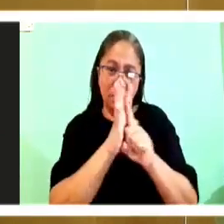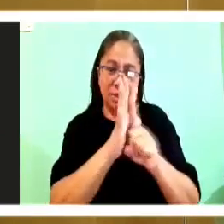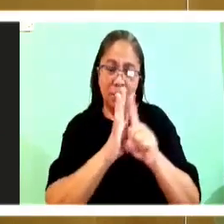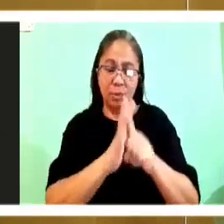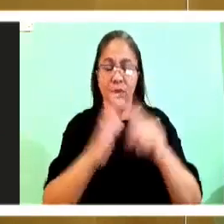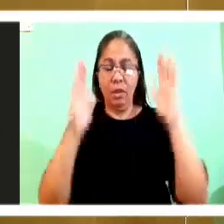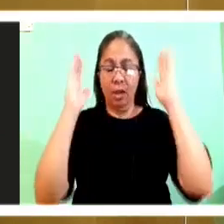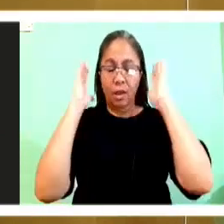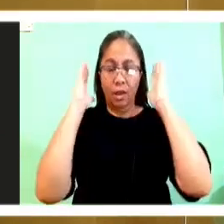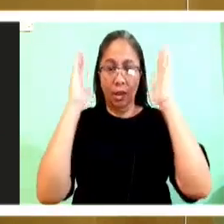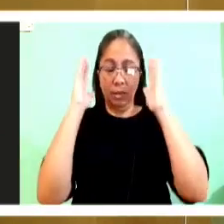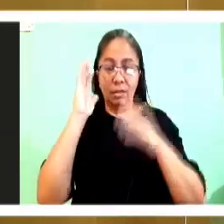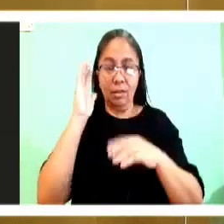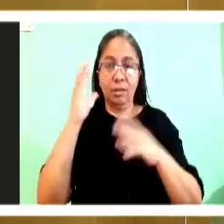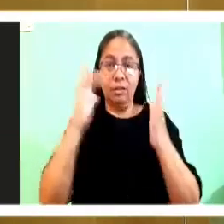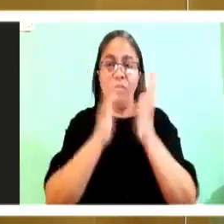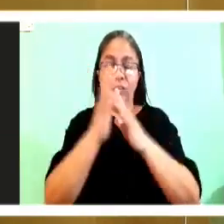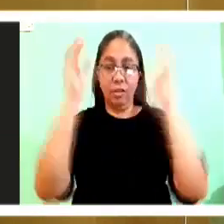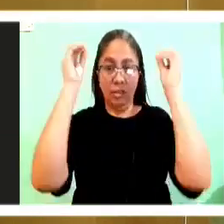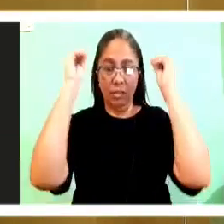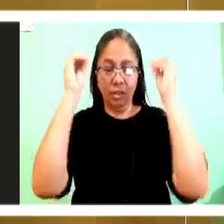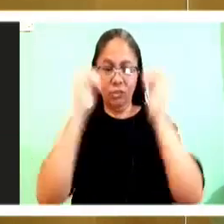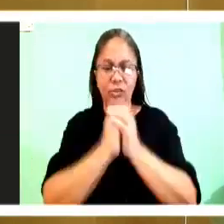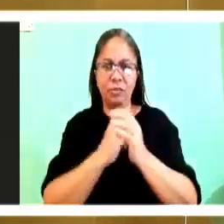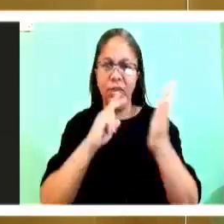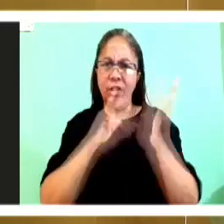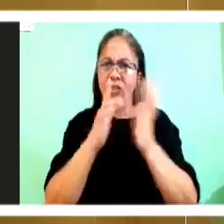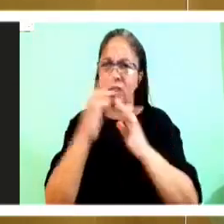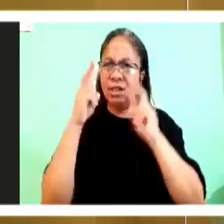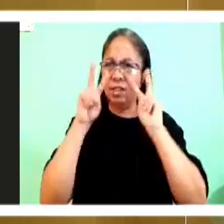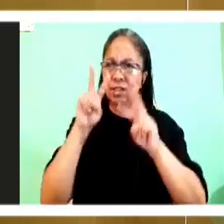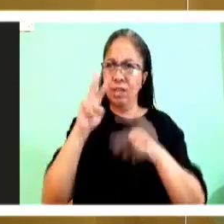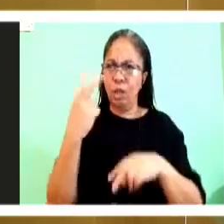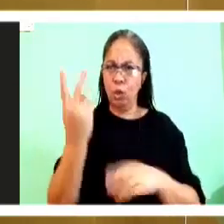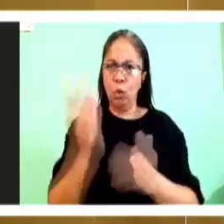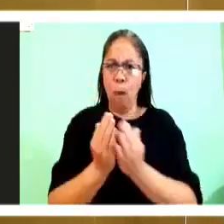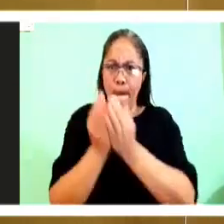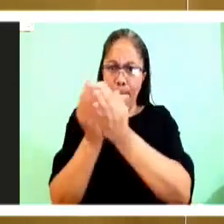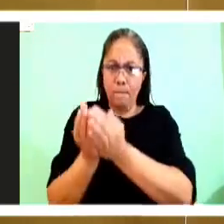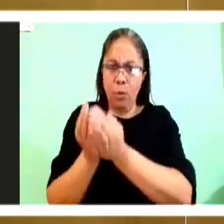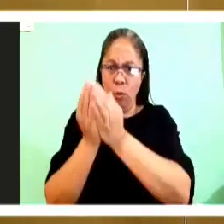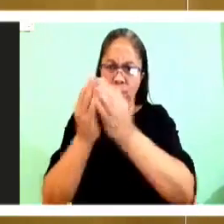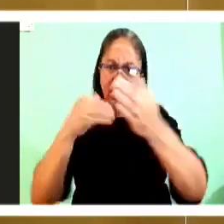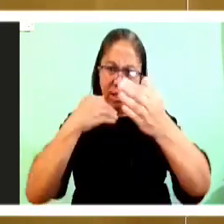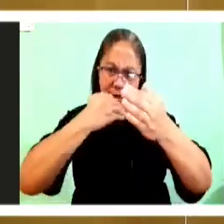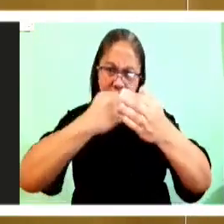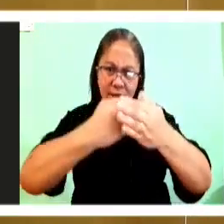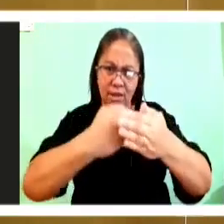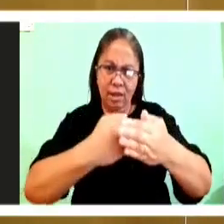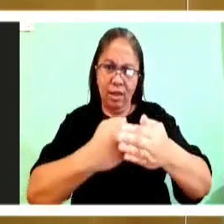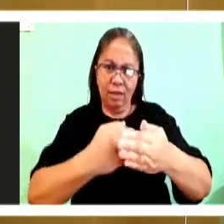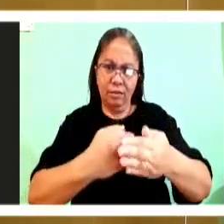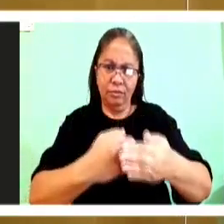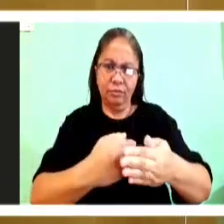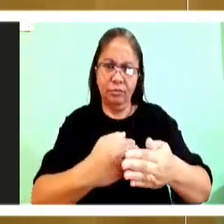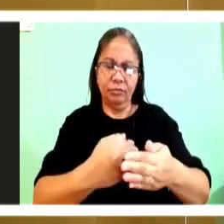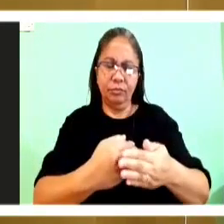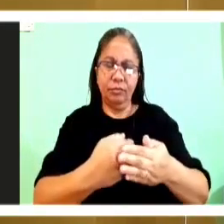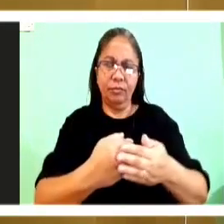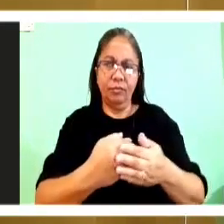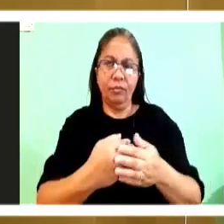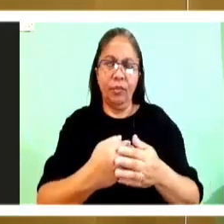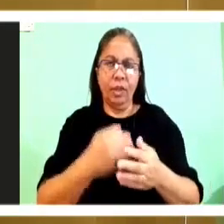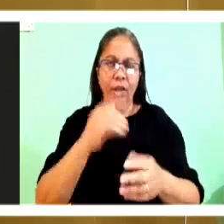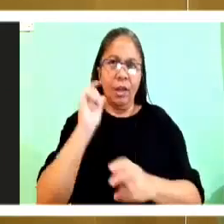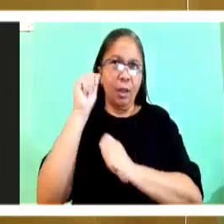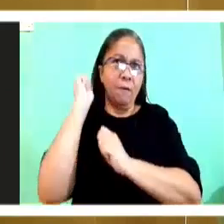the word of God, when he caught sight of two boats close to the bank. The fishermen had gone out of